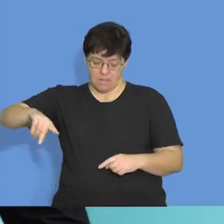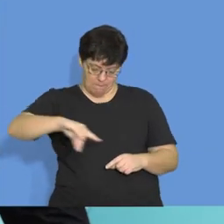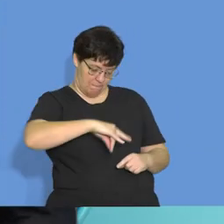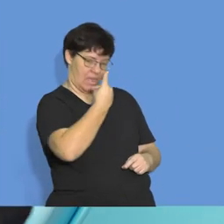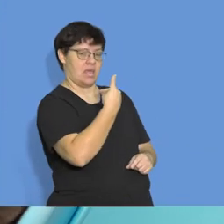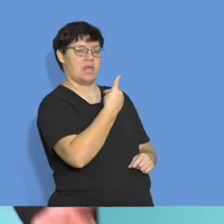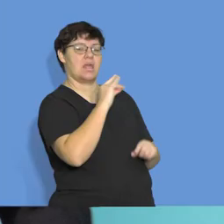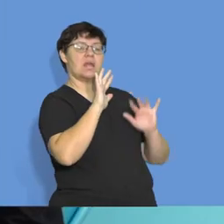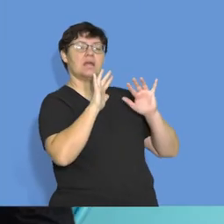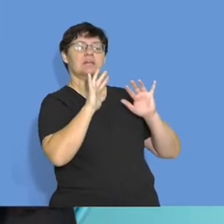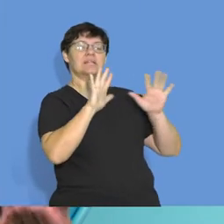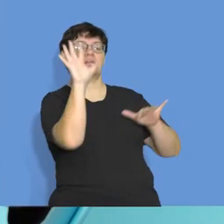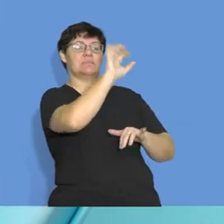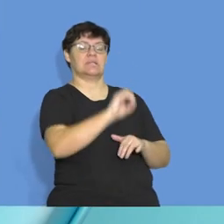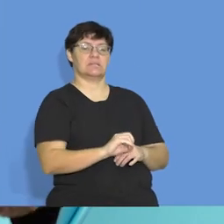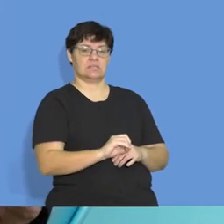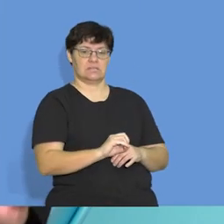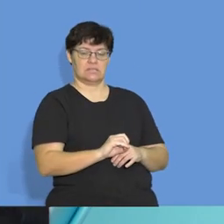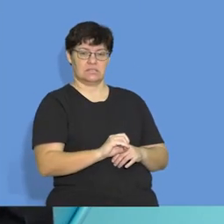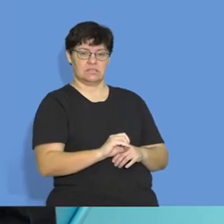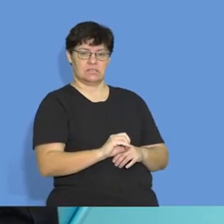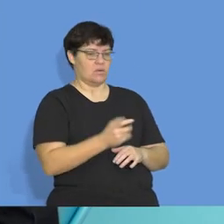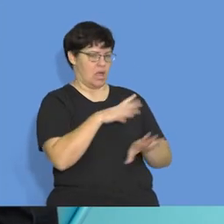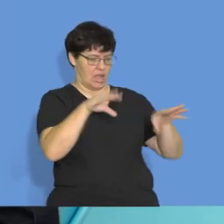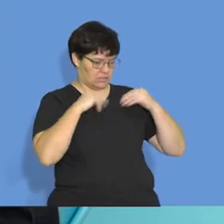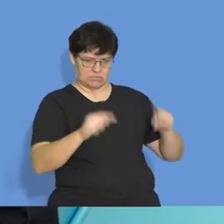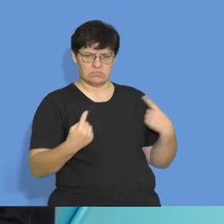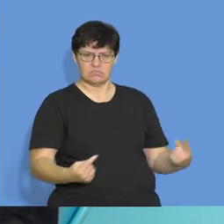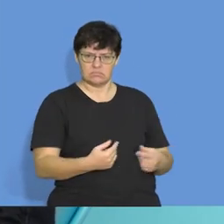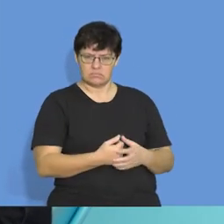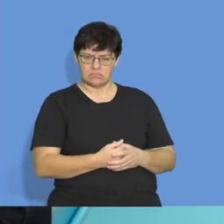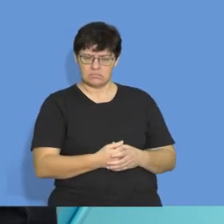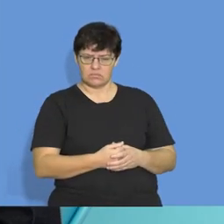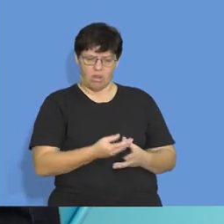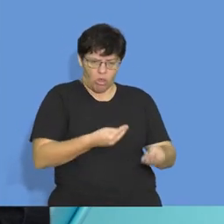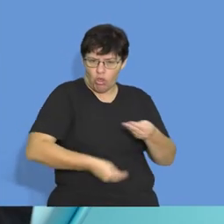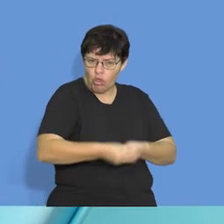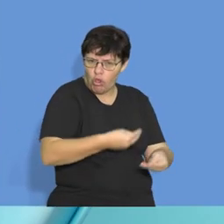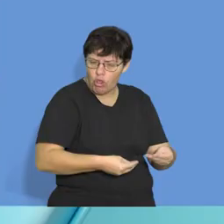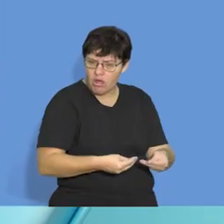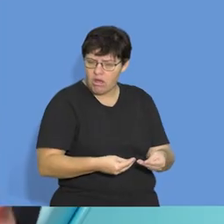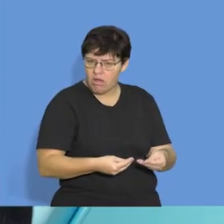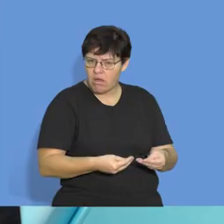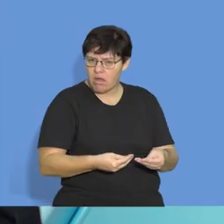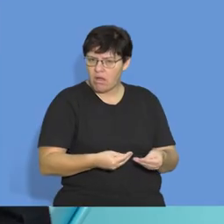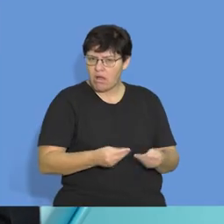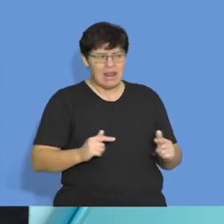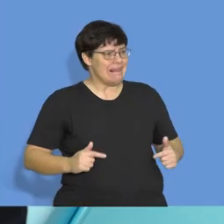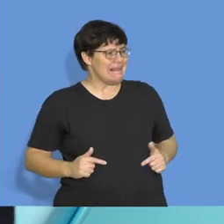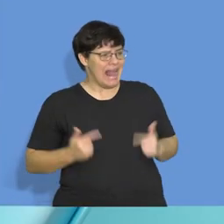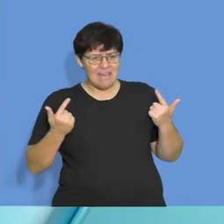Unethical, unacceptable in terms of business practice. Unethical in terms of life practices.